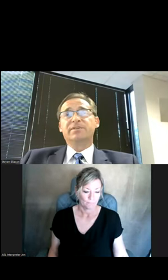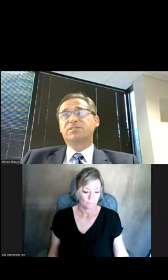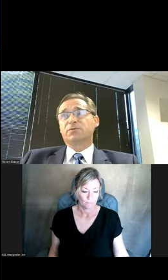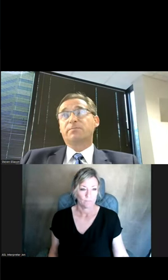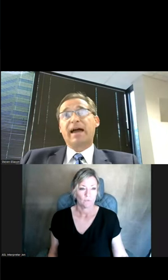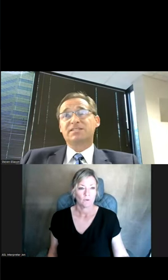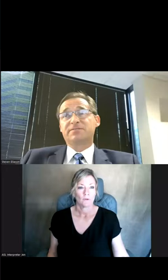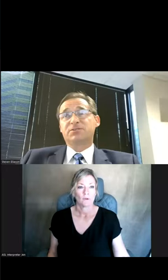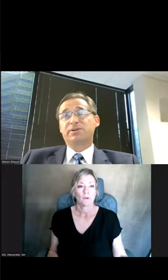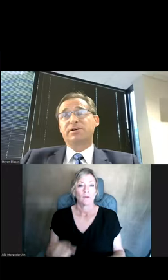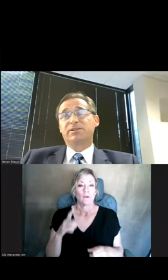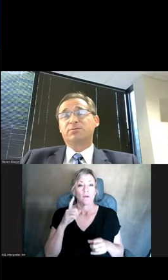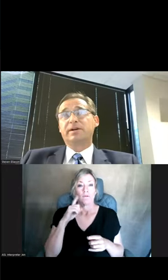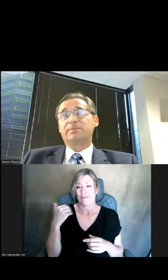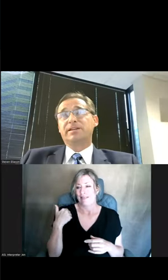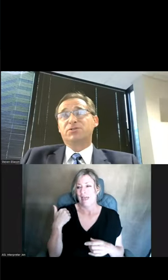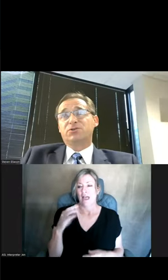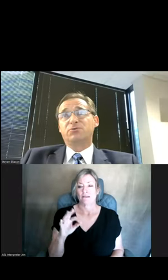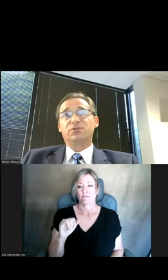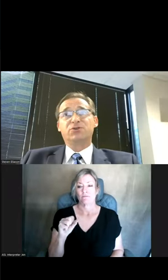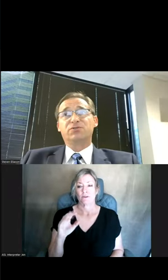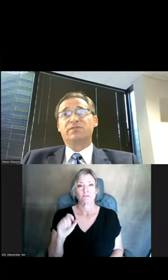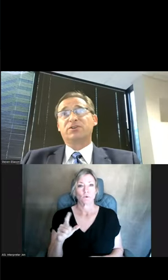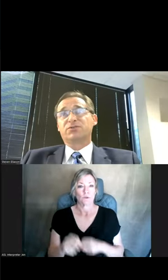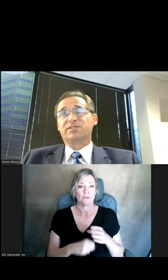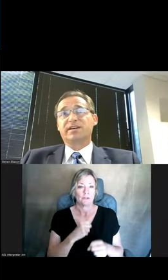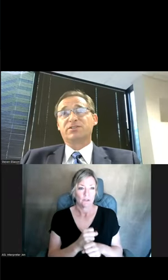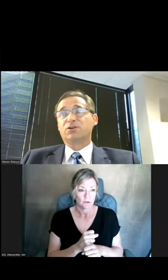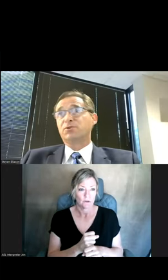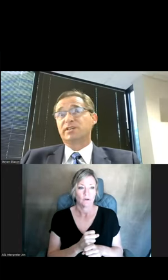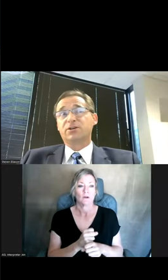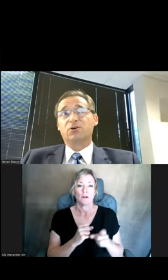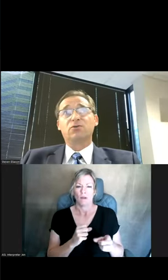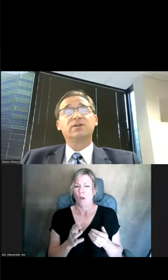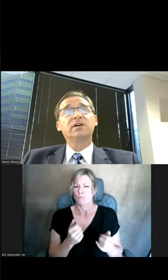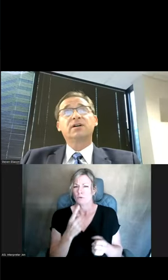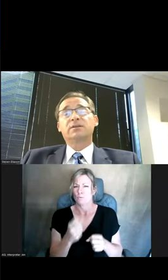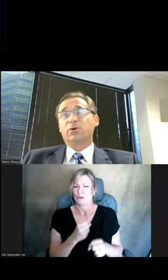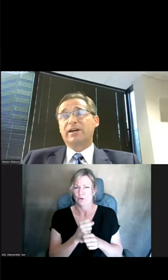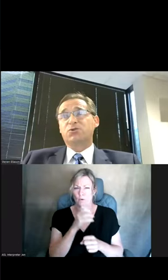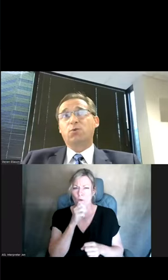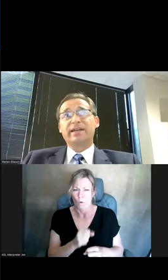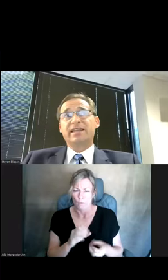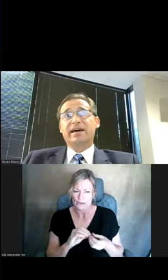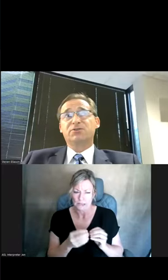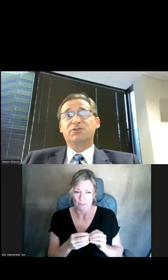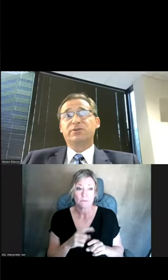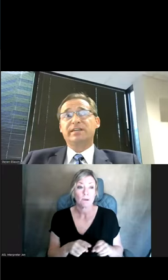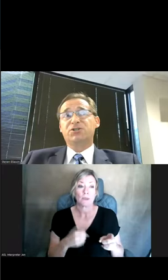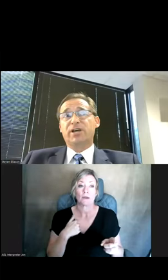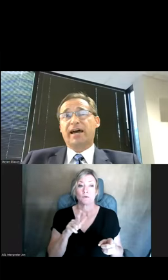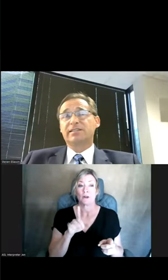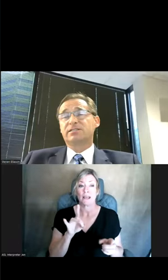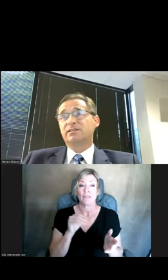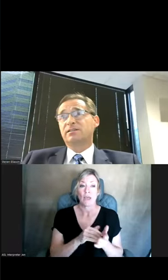This is for the past fiscal year. This will be updated soon when June's finished. So this data is almost a year old. But we had 28,000